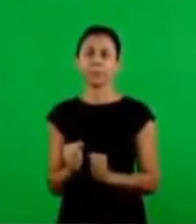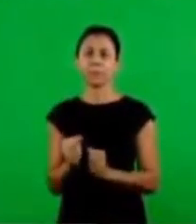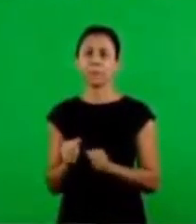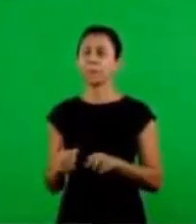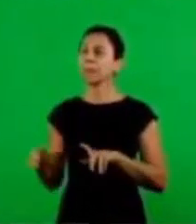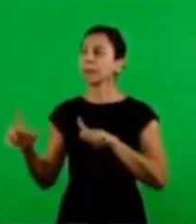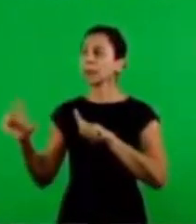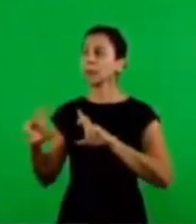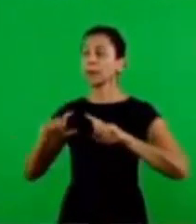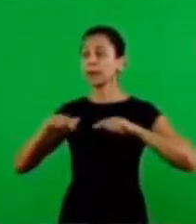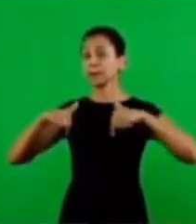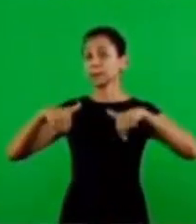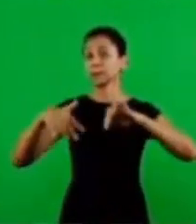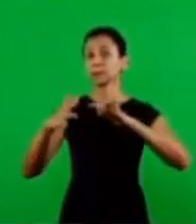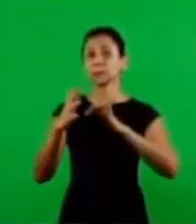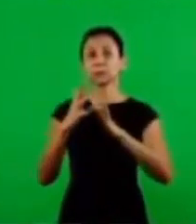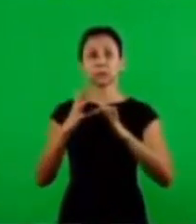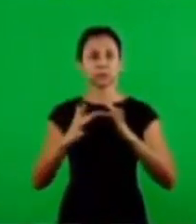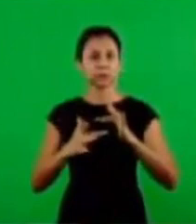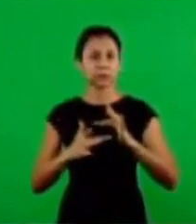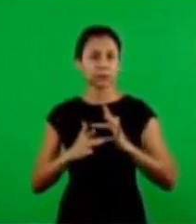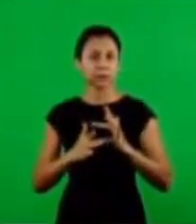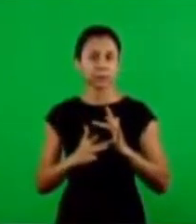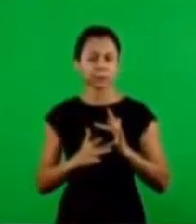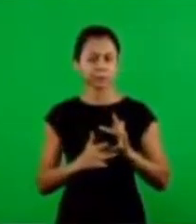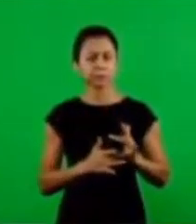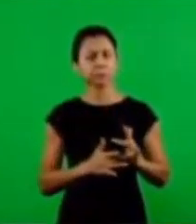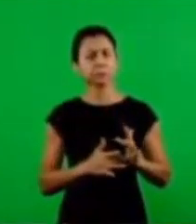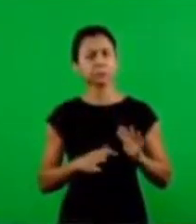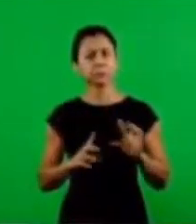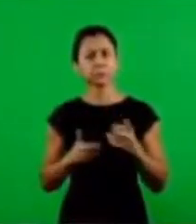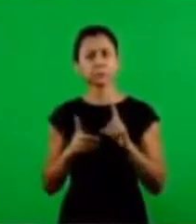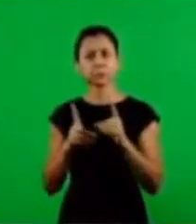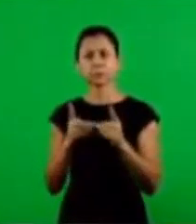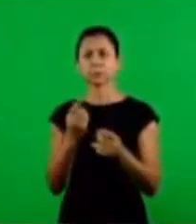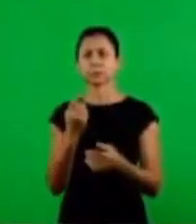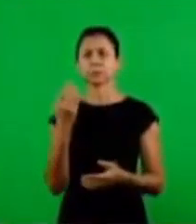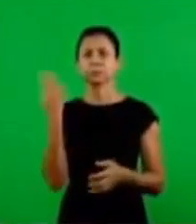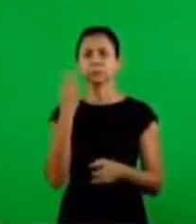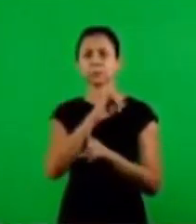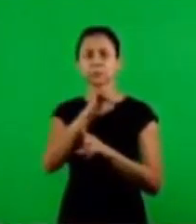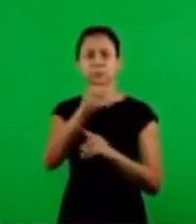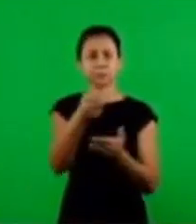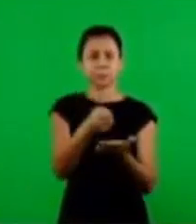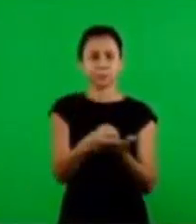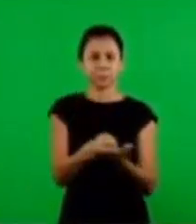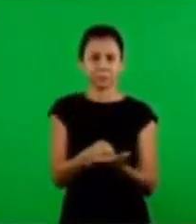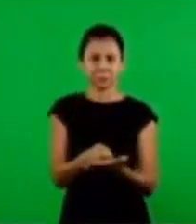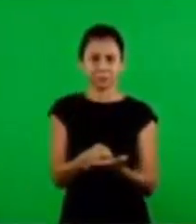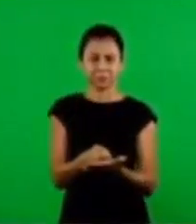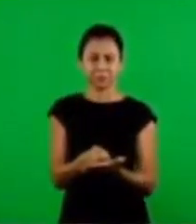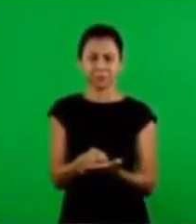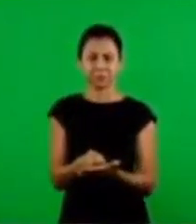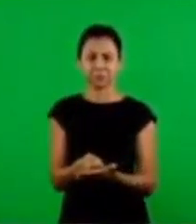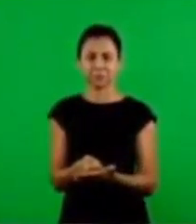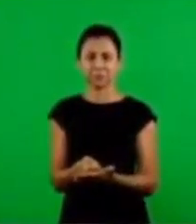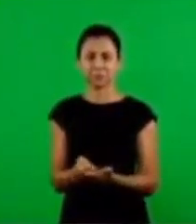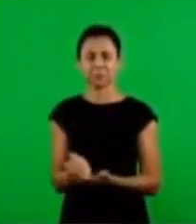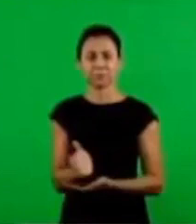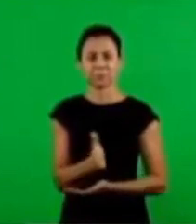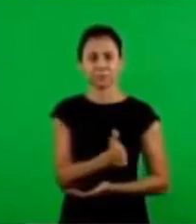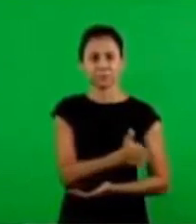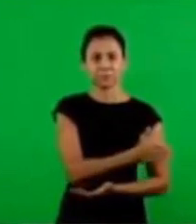So here is the action of the Lord Jesus now to guide the disciples for the fulfillment of this prophecy.